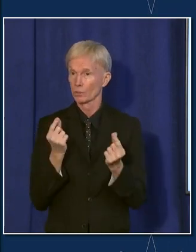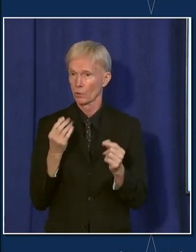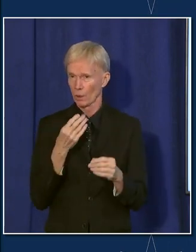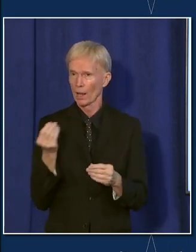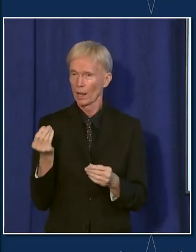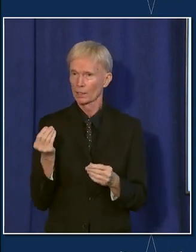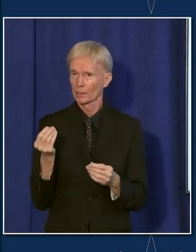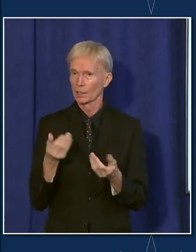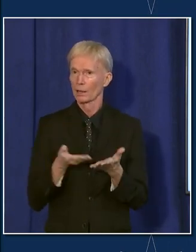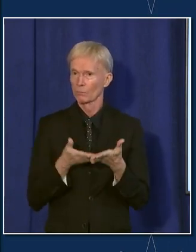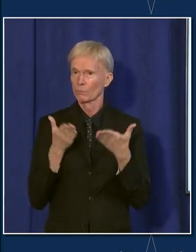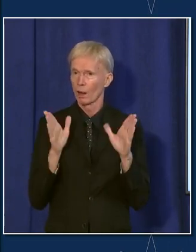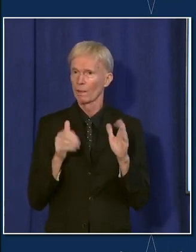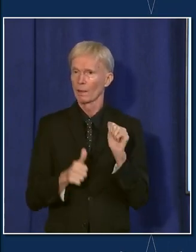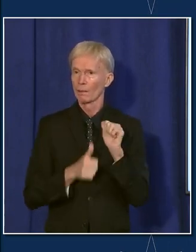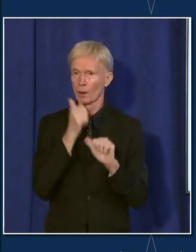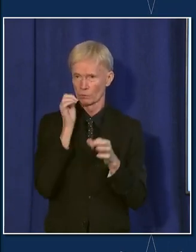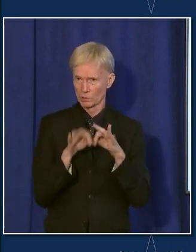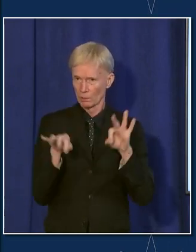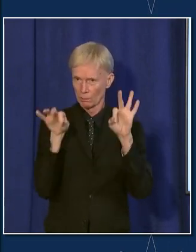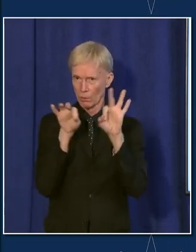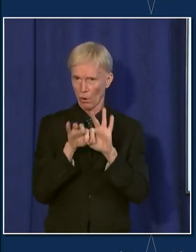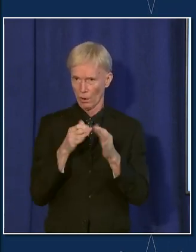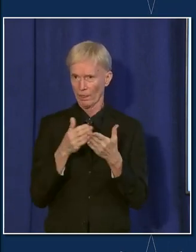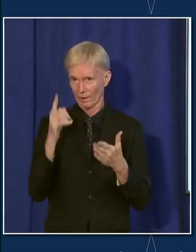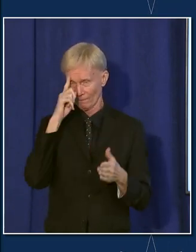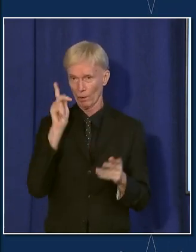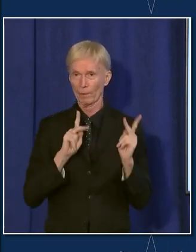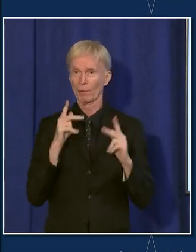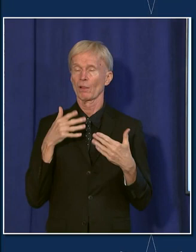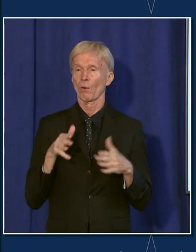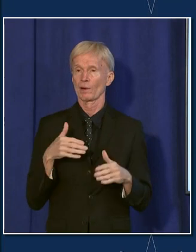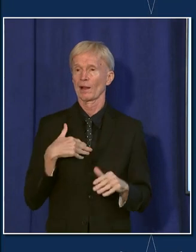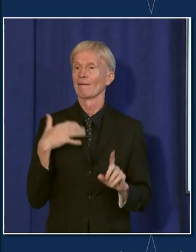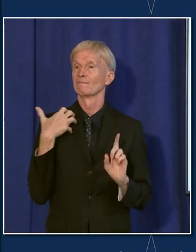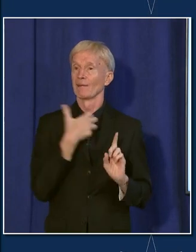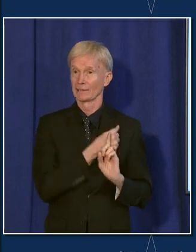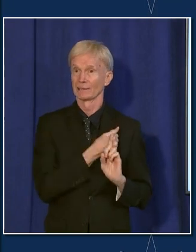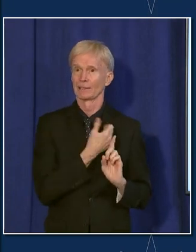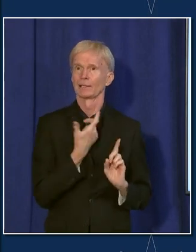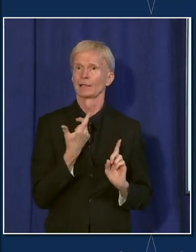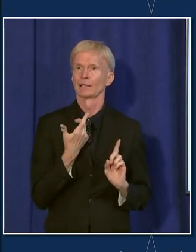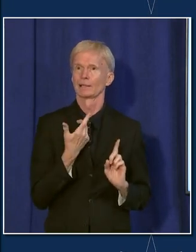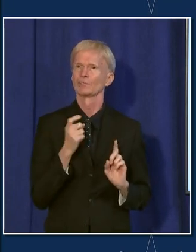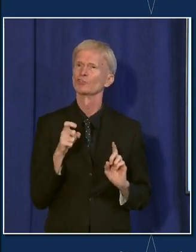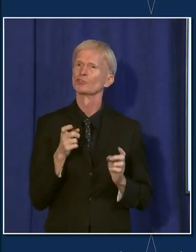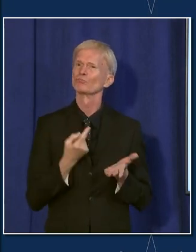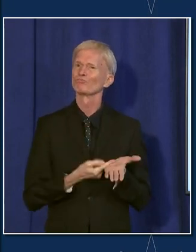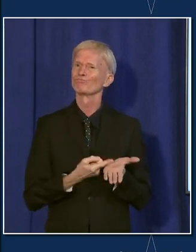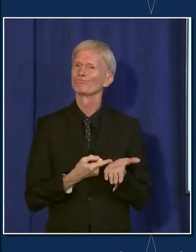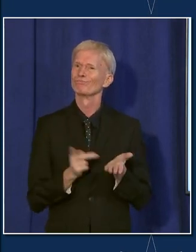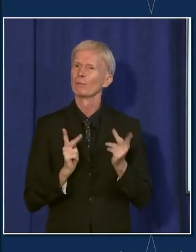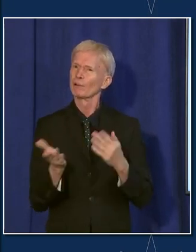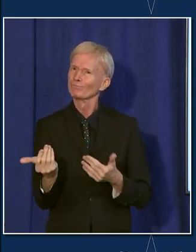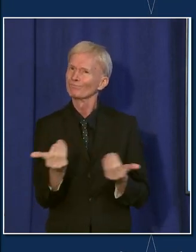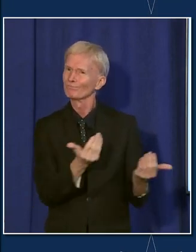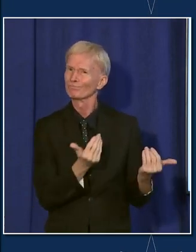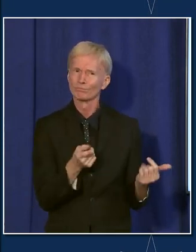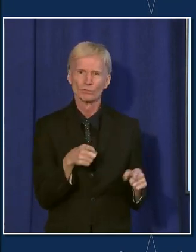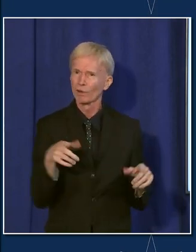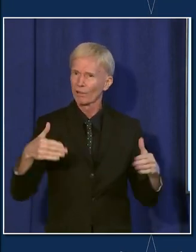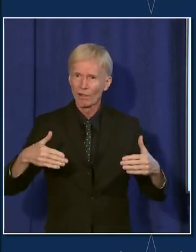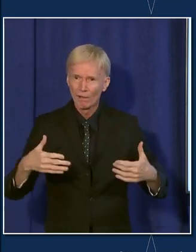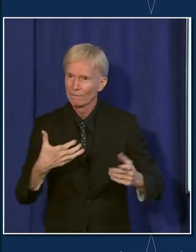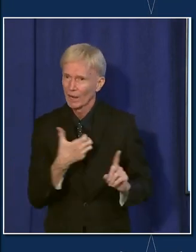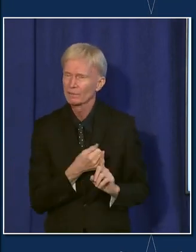broadly, again, the most important thing for vaccinated people that they could do is talk to people who aren't vaccinated and try